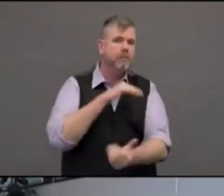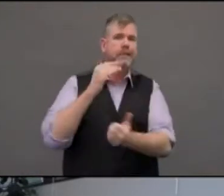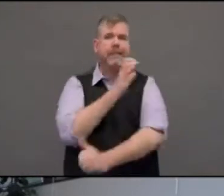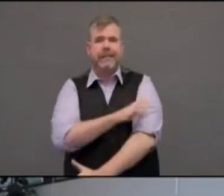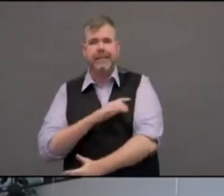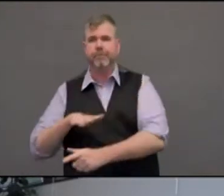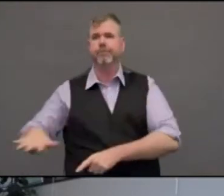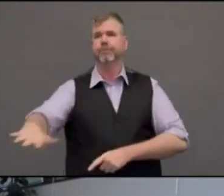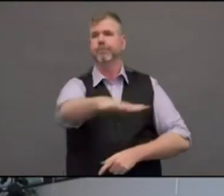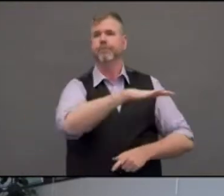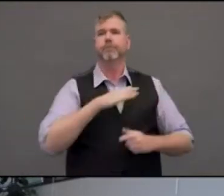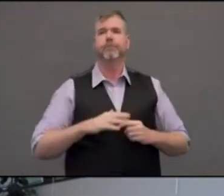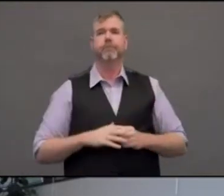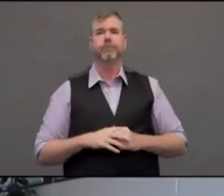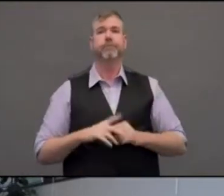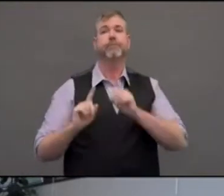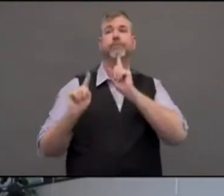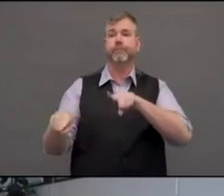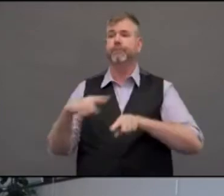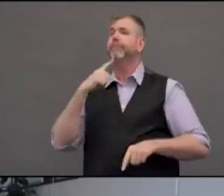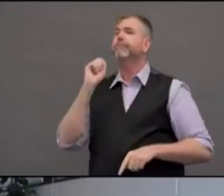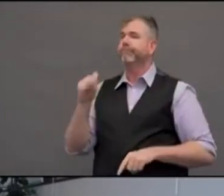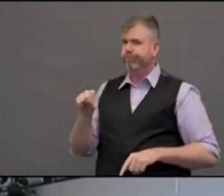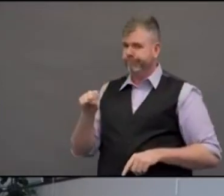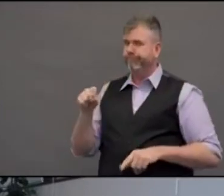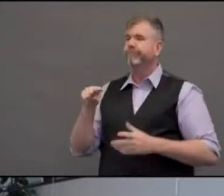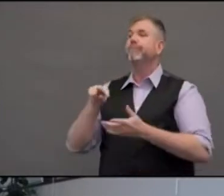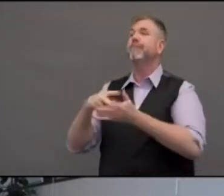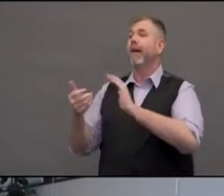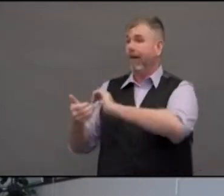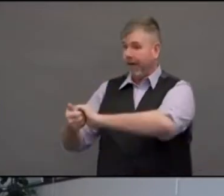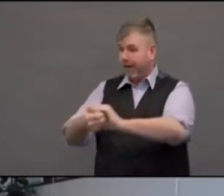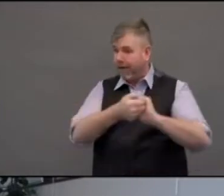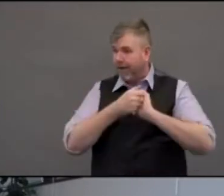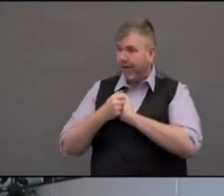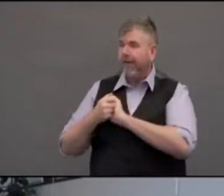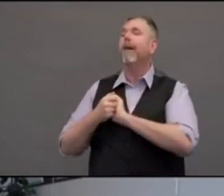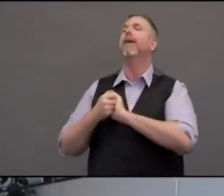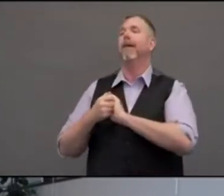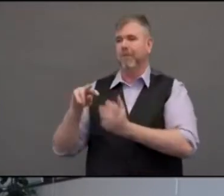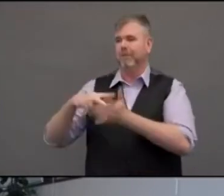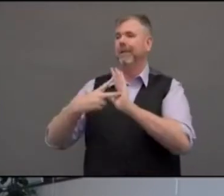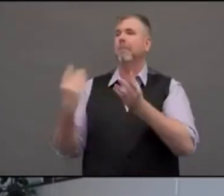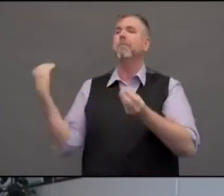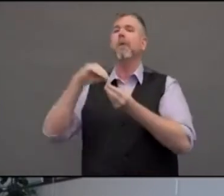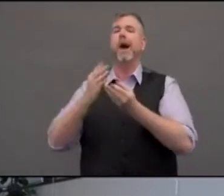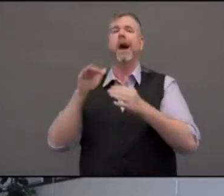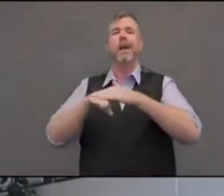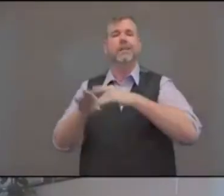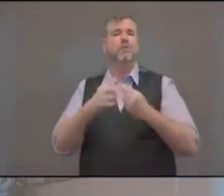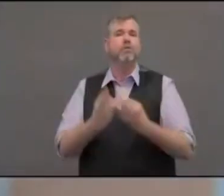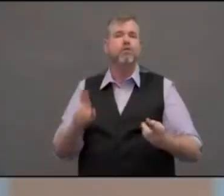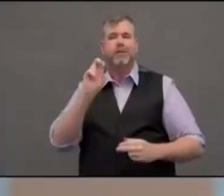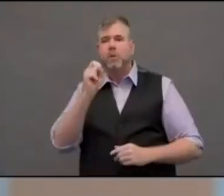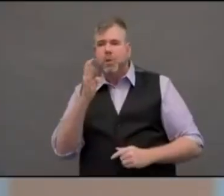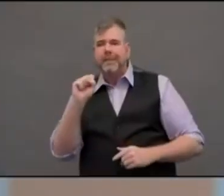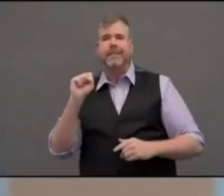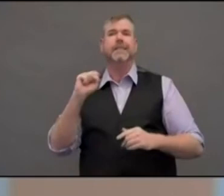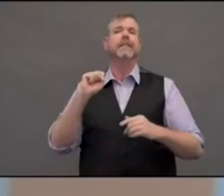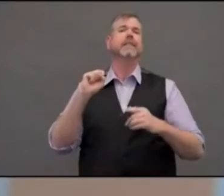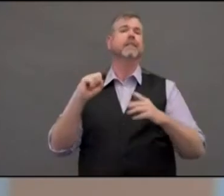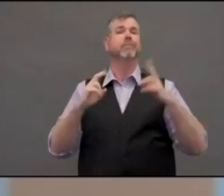and, you know, the technology, state-of-the-art technology. Last year in August, we